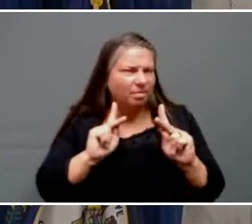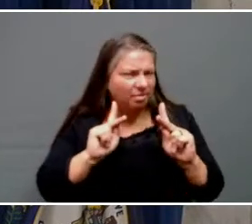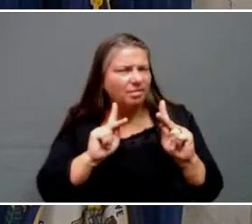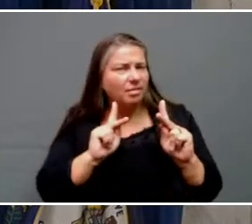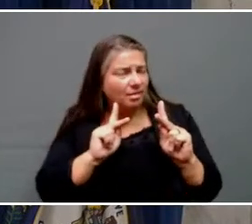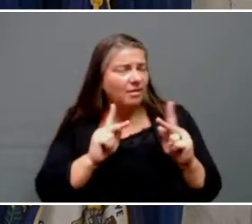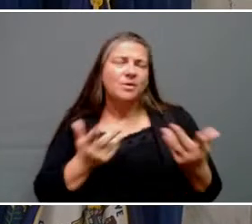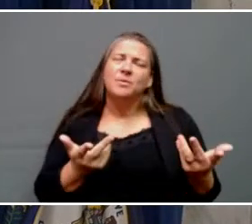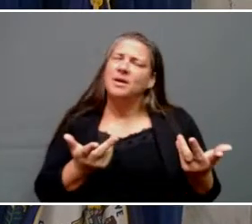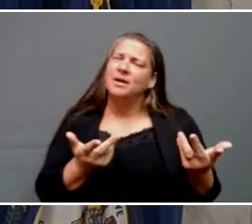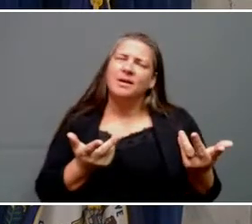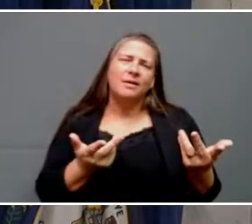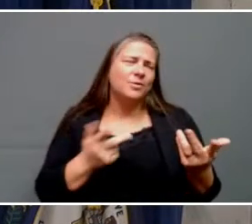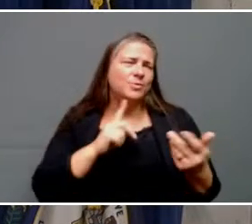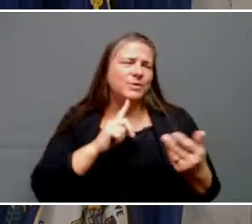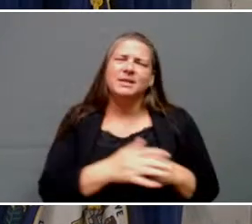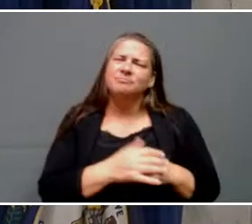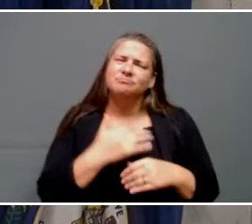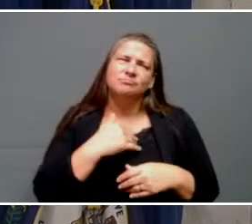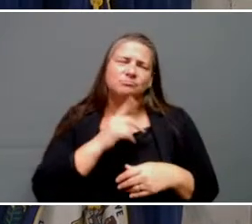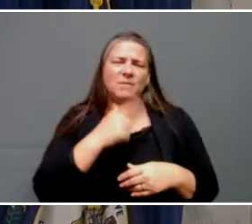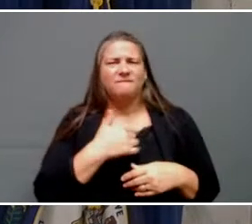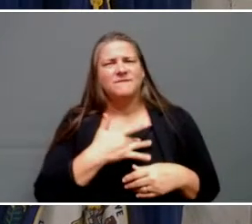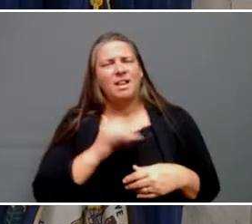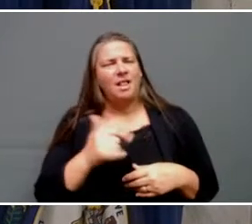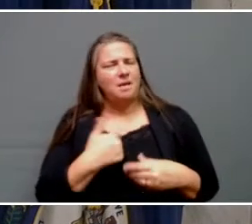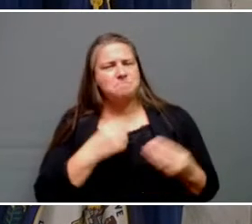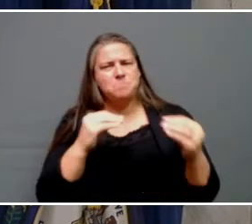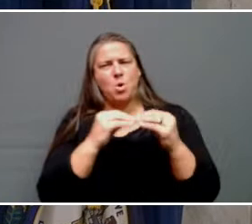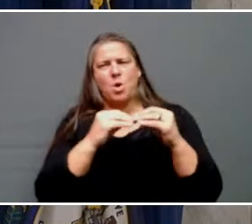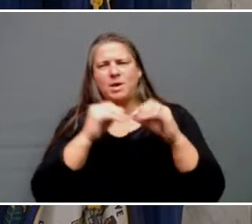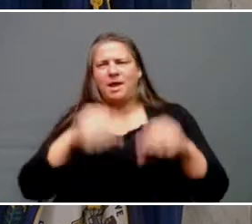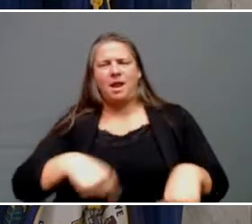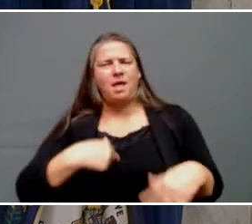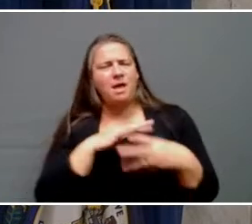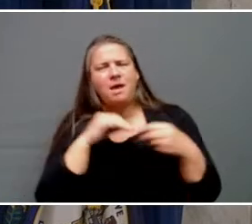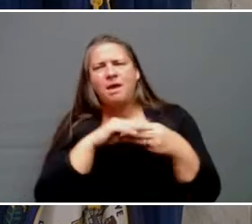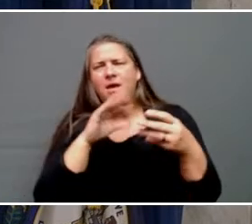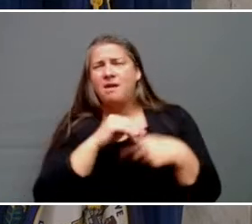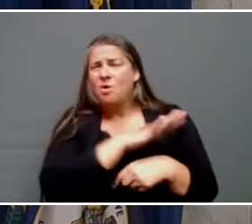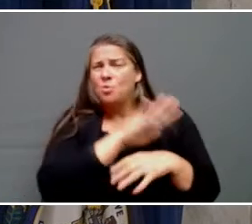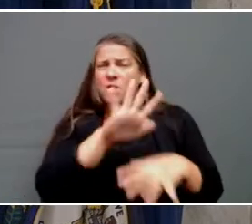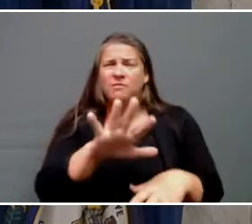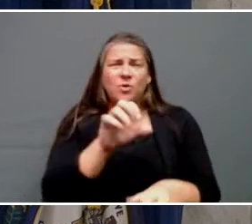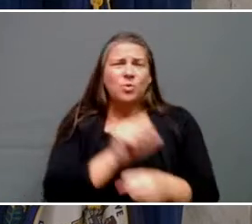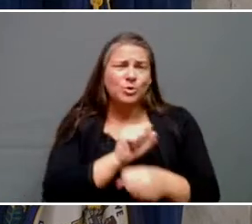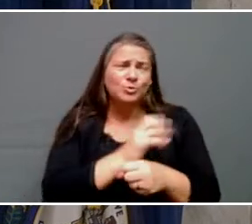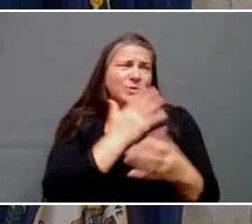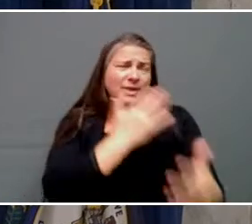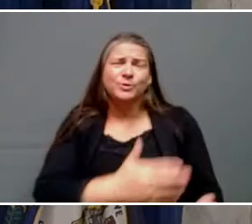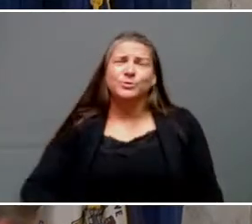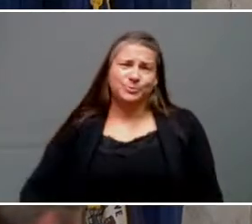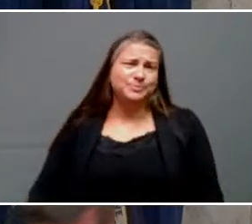enough can possibly be said about the work that they have been done. So thank you. Thank you.